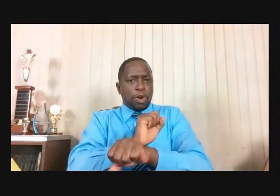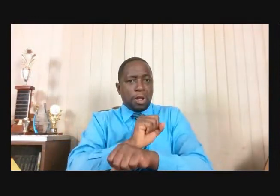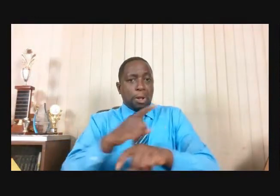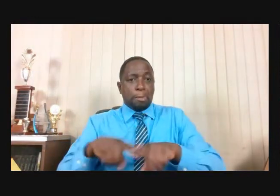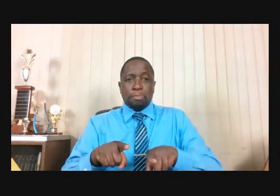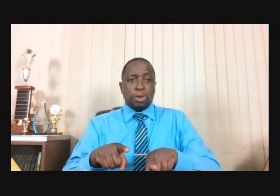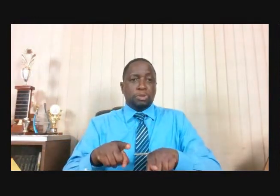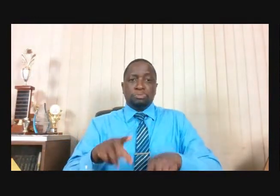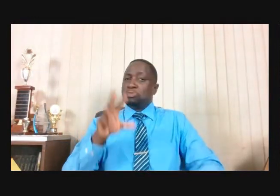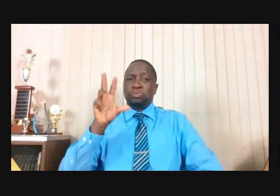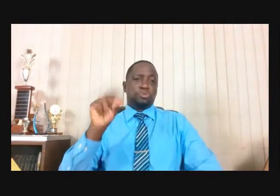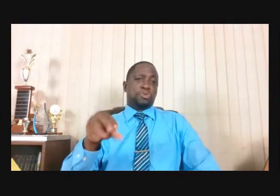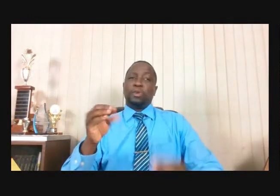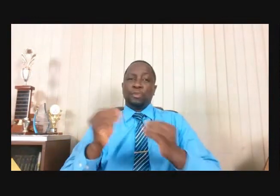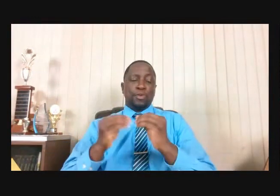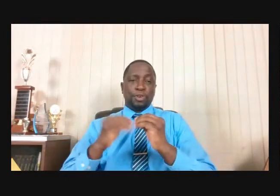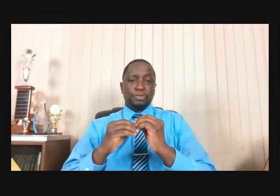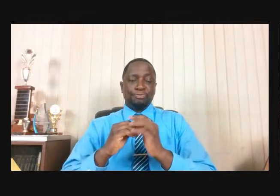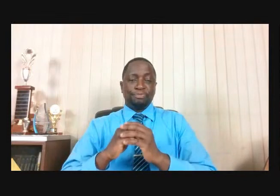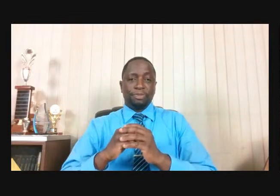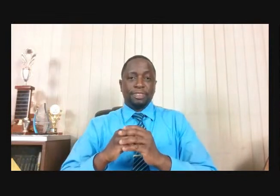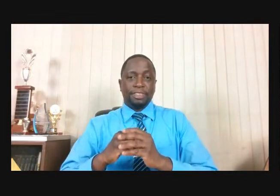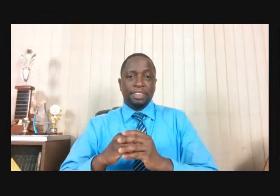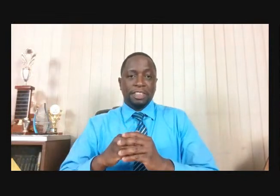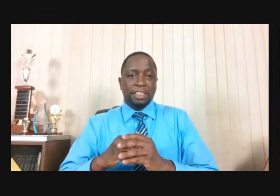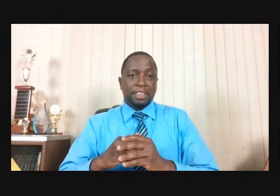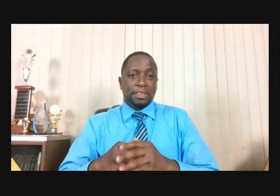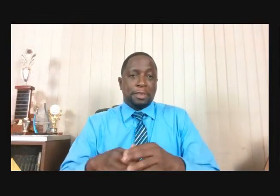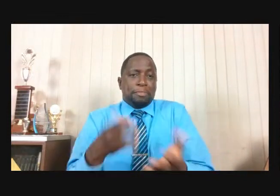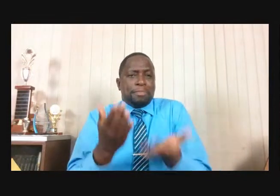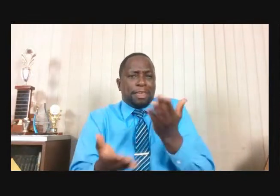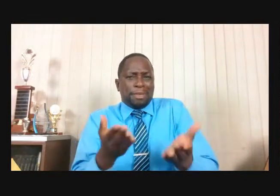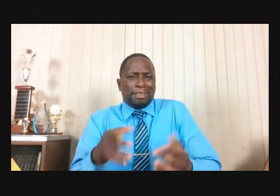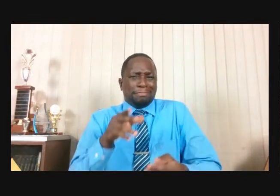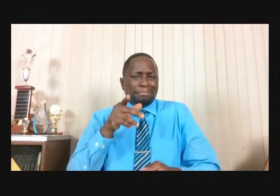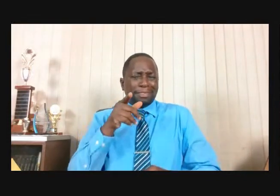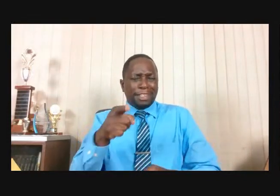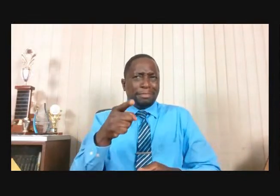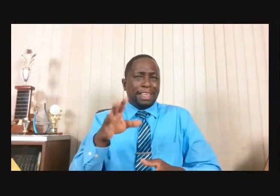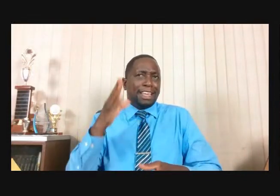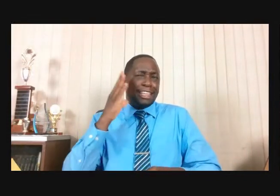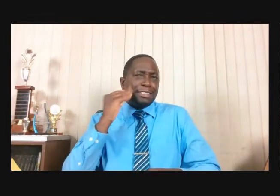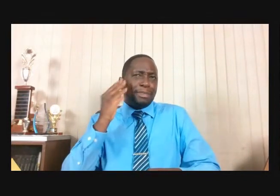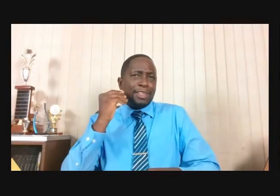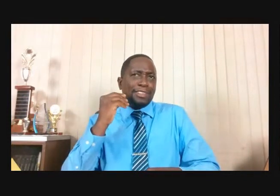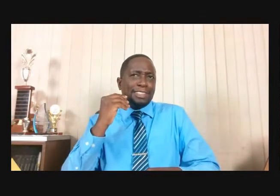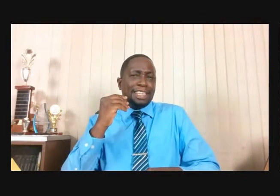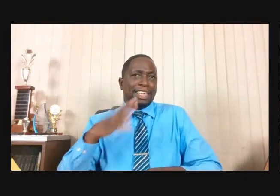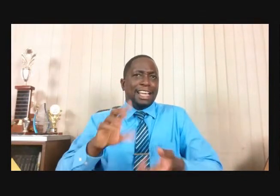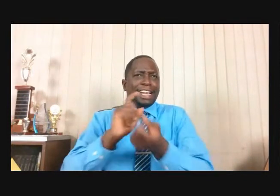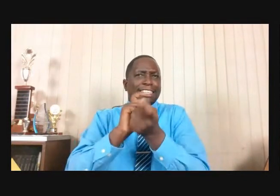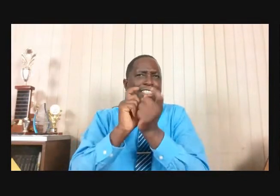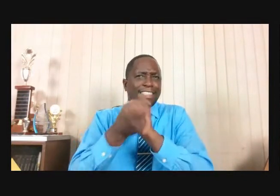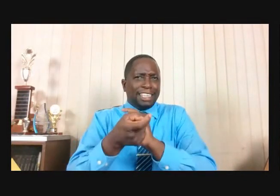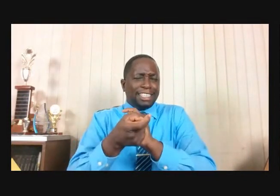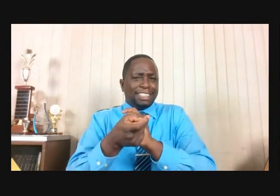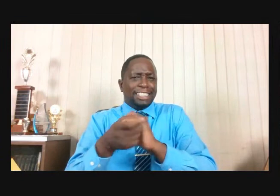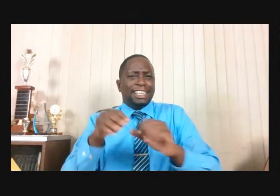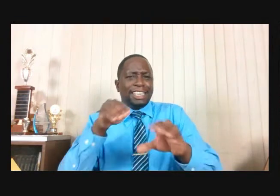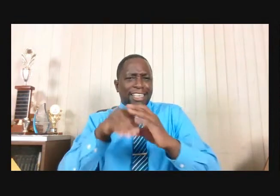Elijah Probably Experienced A Change In Appetite He Did Not Feel Like Eating